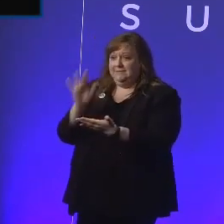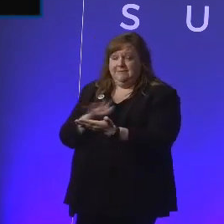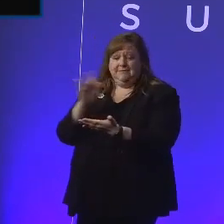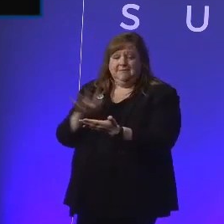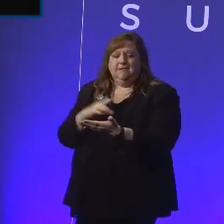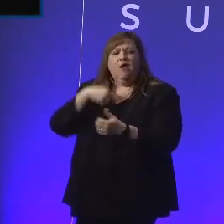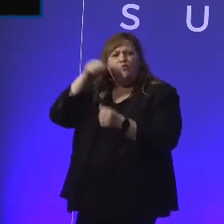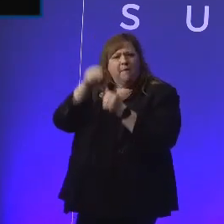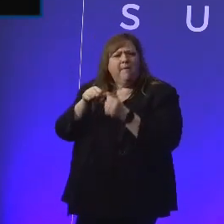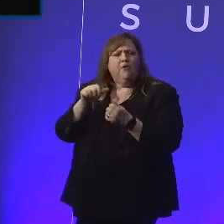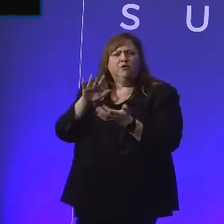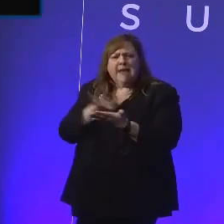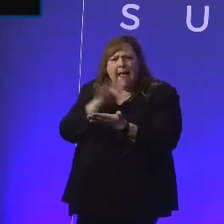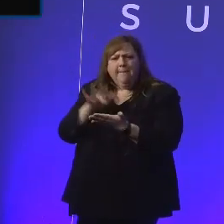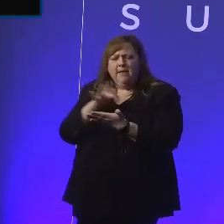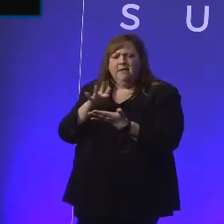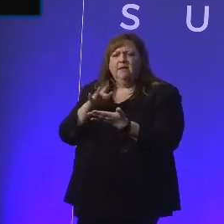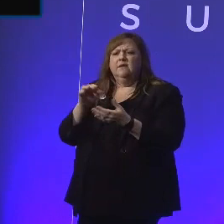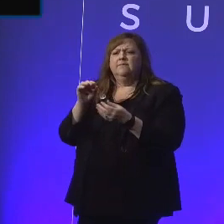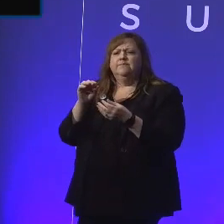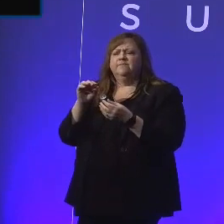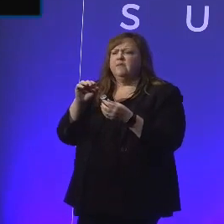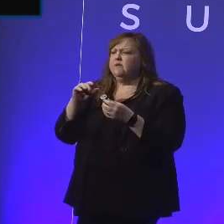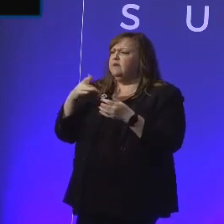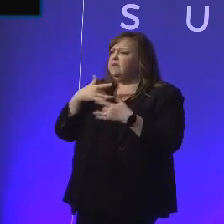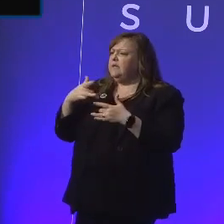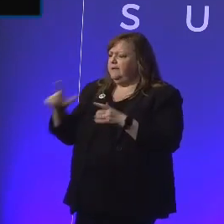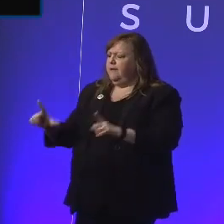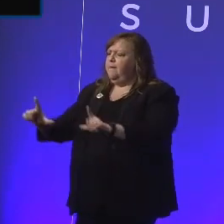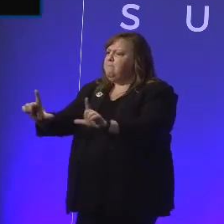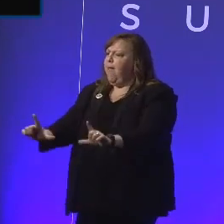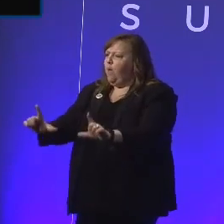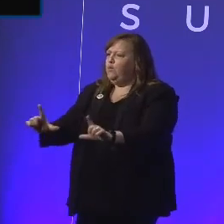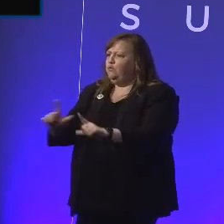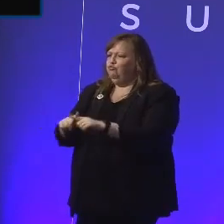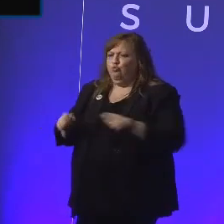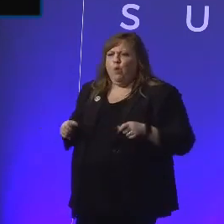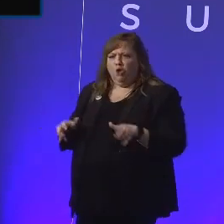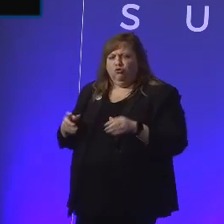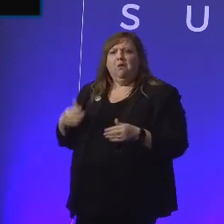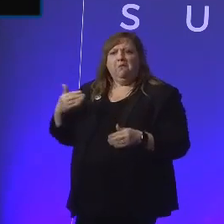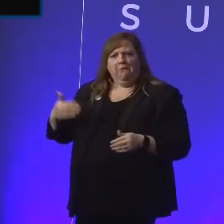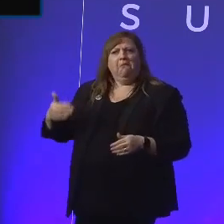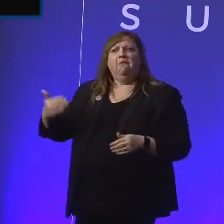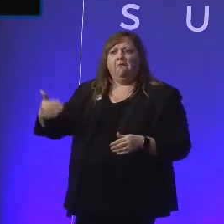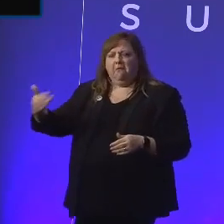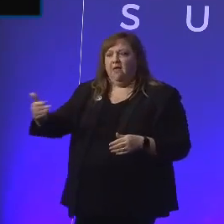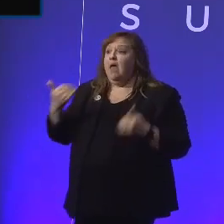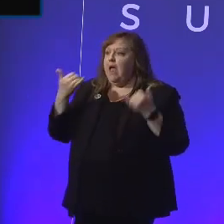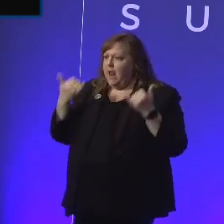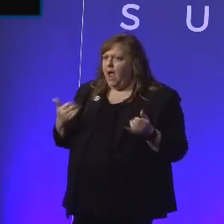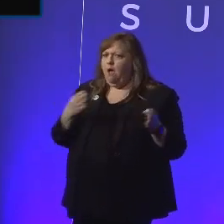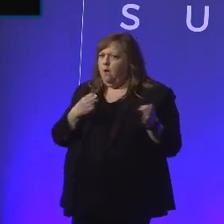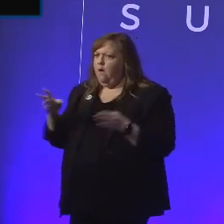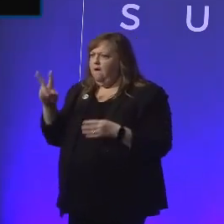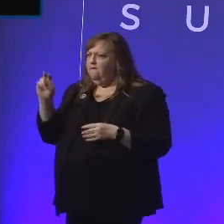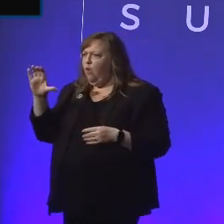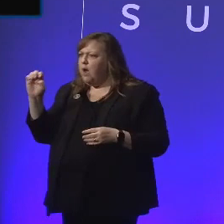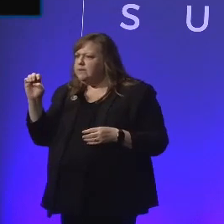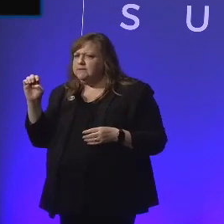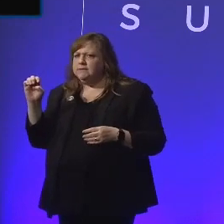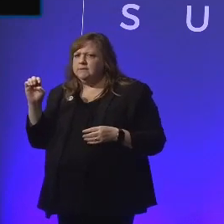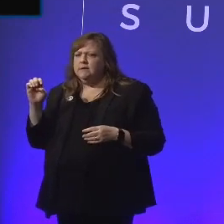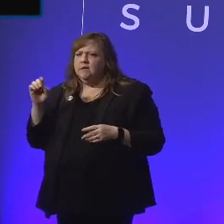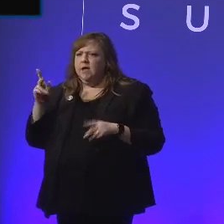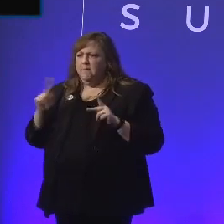there when tablets were starting to be mounted more routinely to the front of wheelchairs for people. And then we're also now starting to move into voice. People